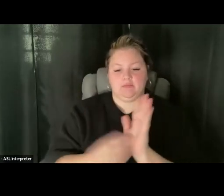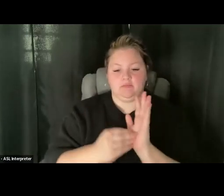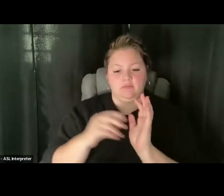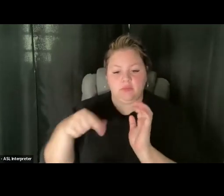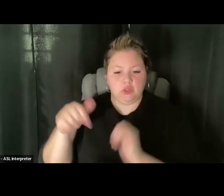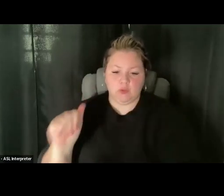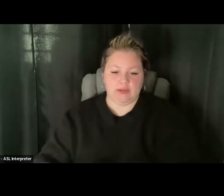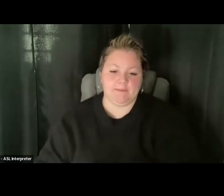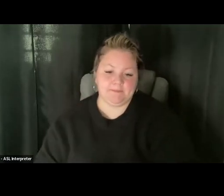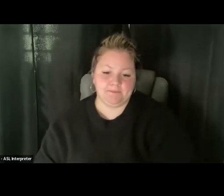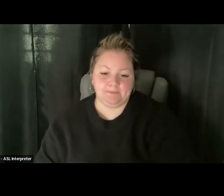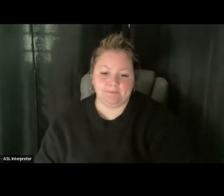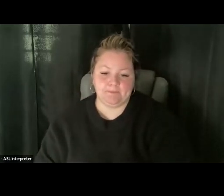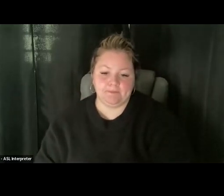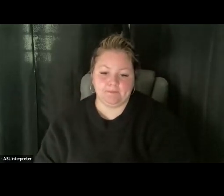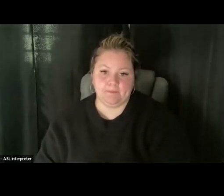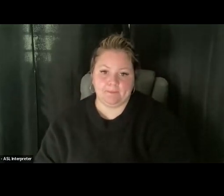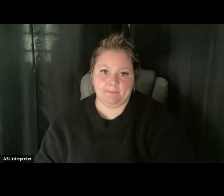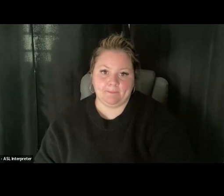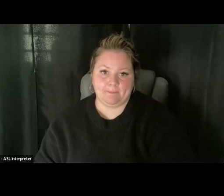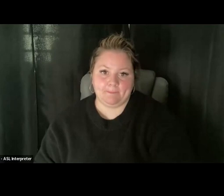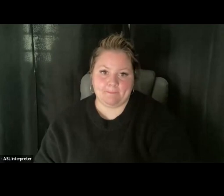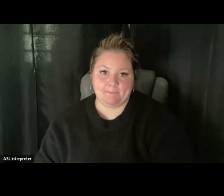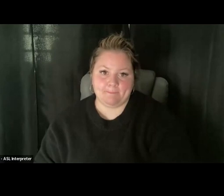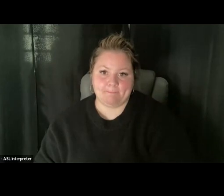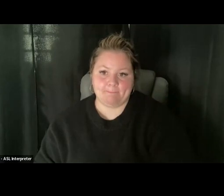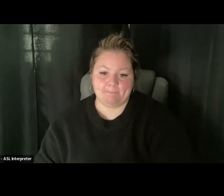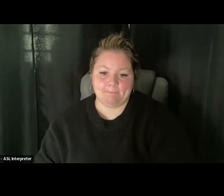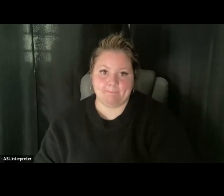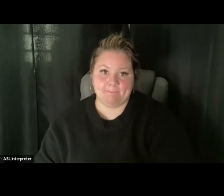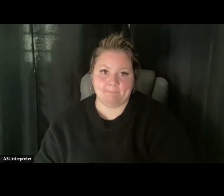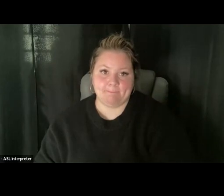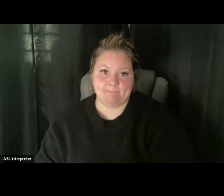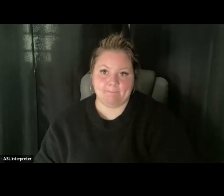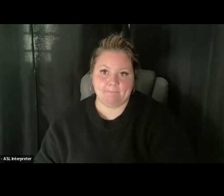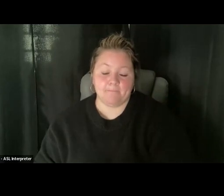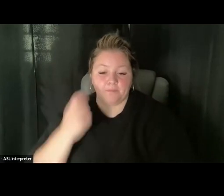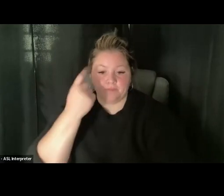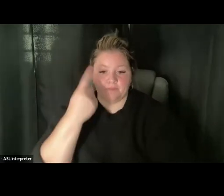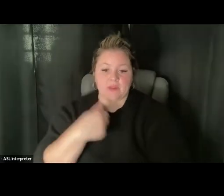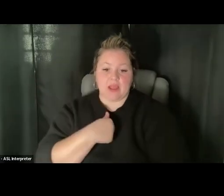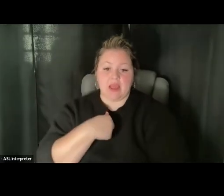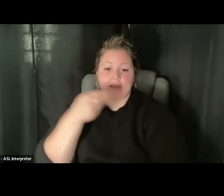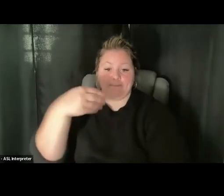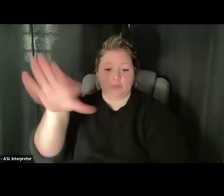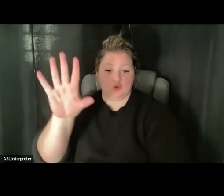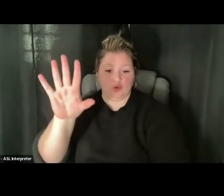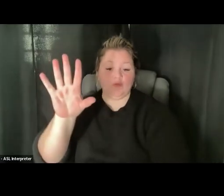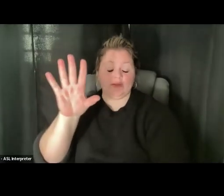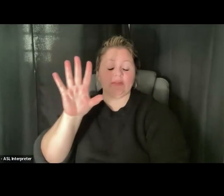Ask away, Caitlin. So I moved 9-1 and I